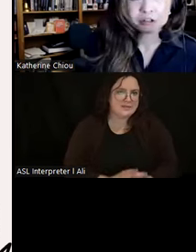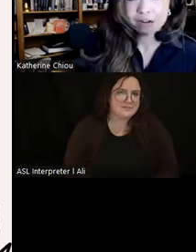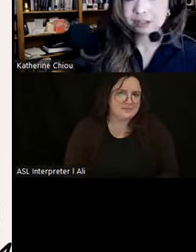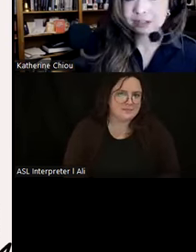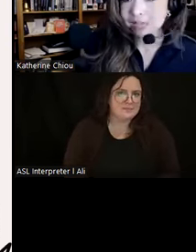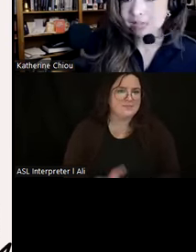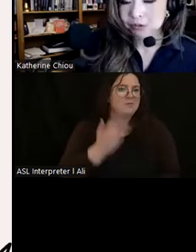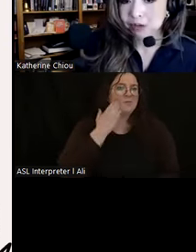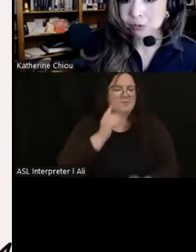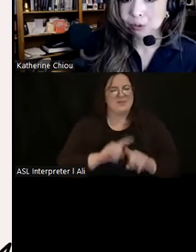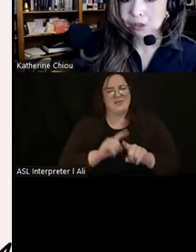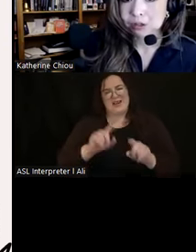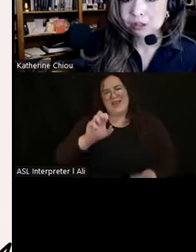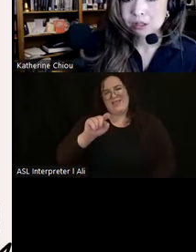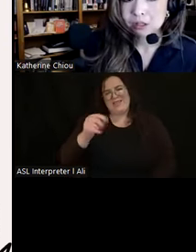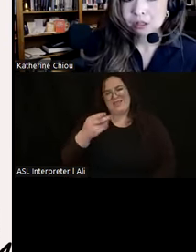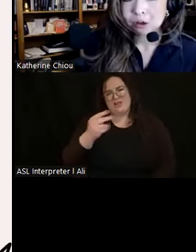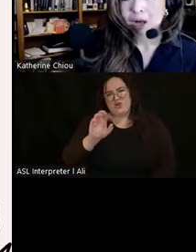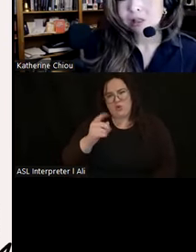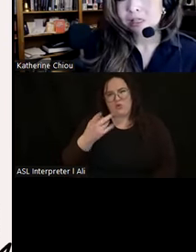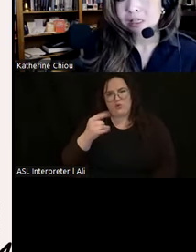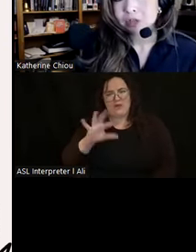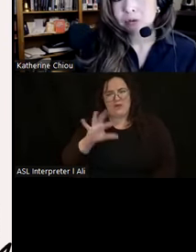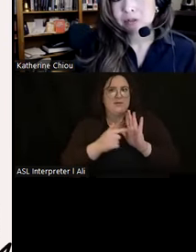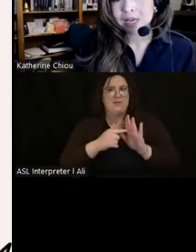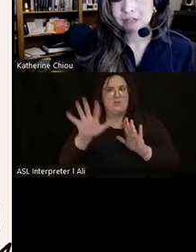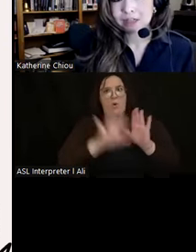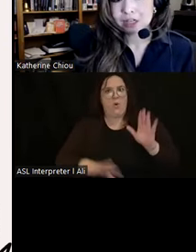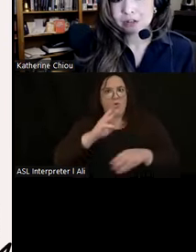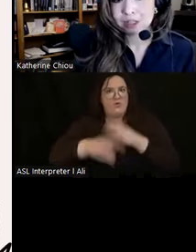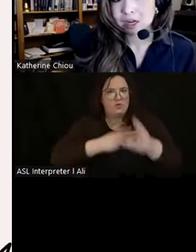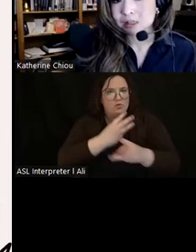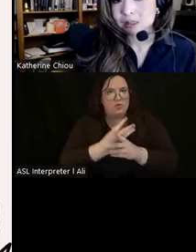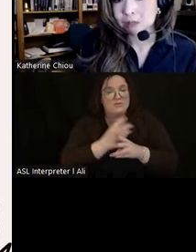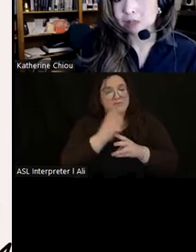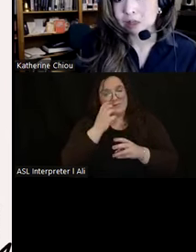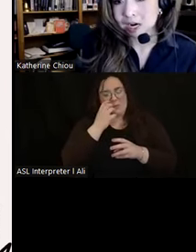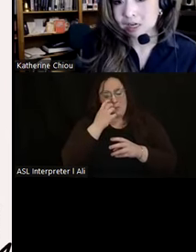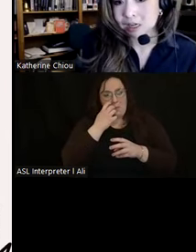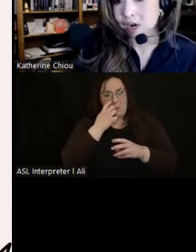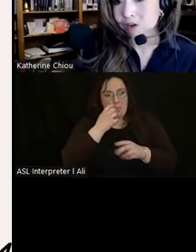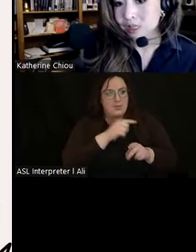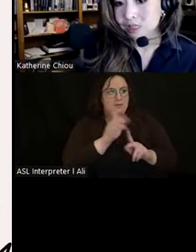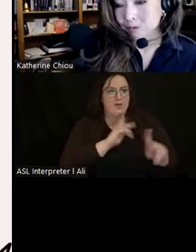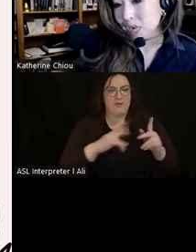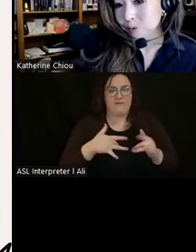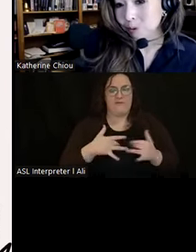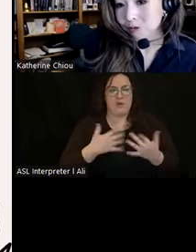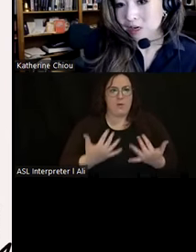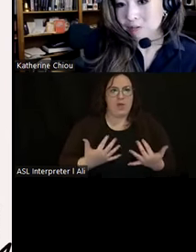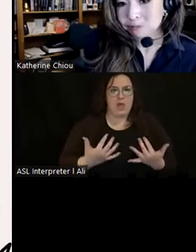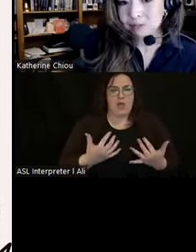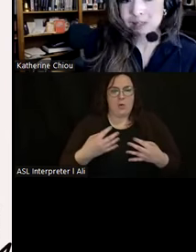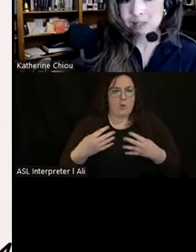from ethnographic examples around the world. While these individuals may have lived under the constant looming threat of conflict and perhaps